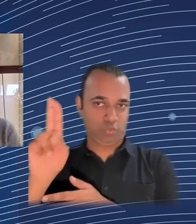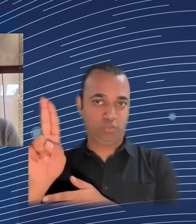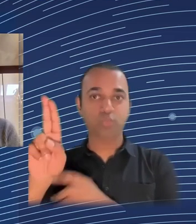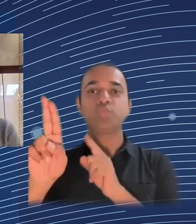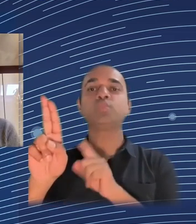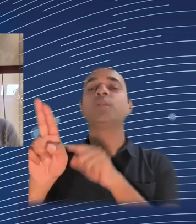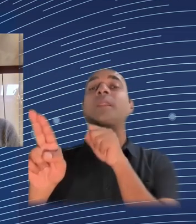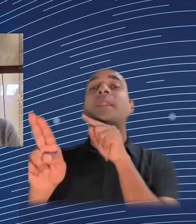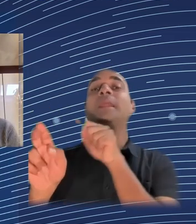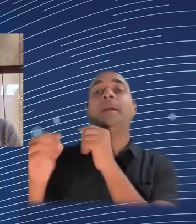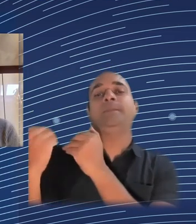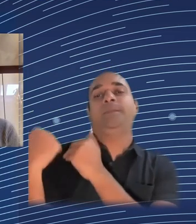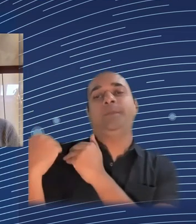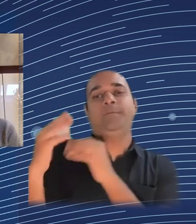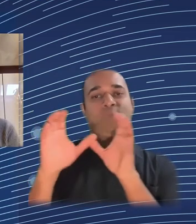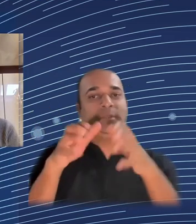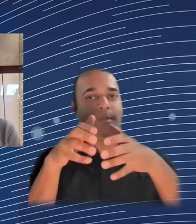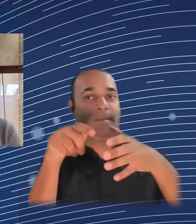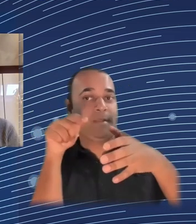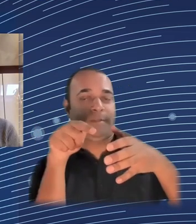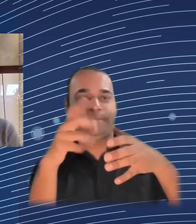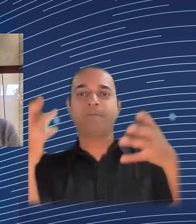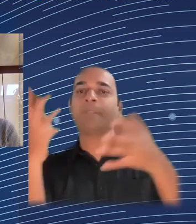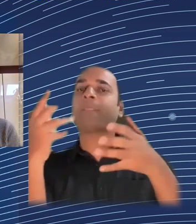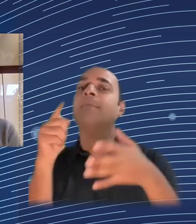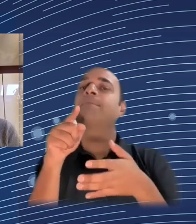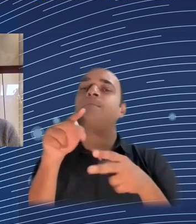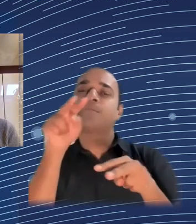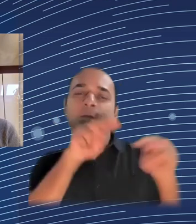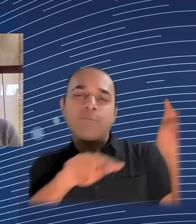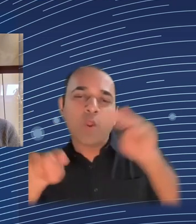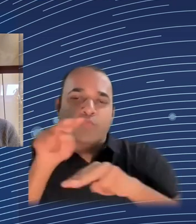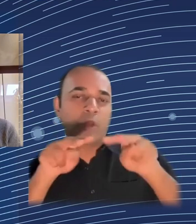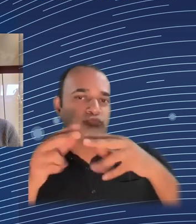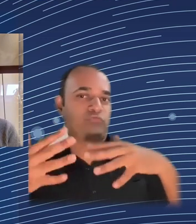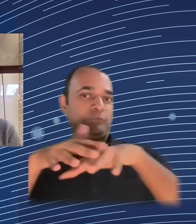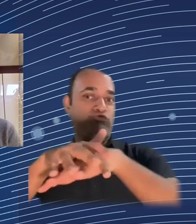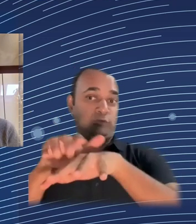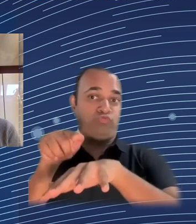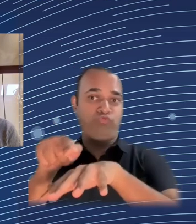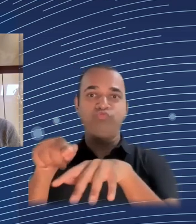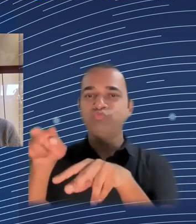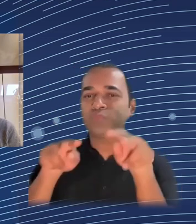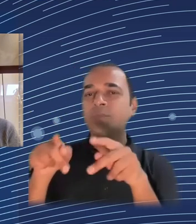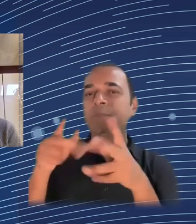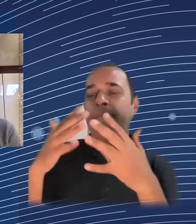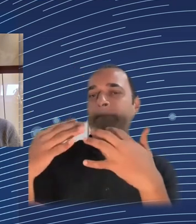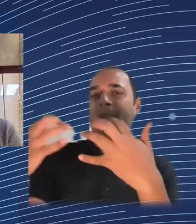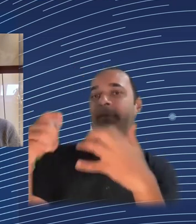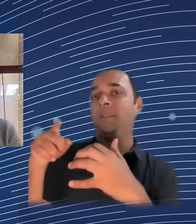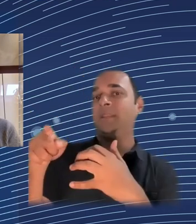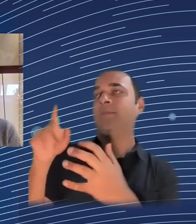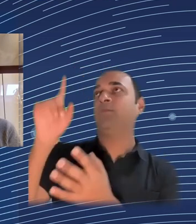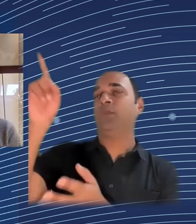Counselor for Lithuania, and member of the ESF Plus Committee, and former head of the Lithuanian Managing